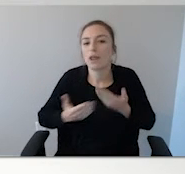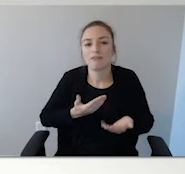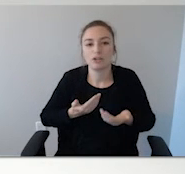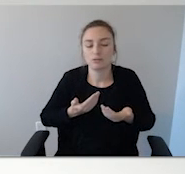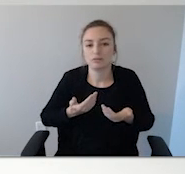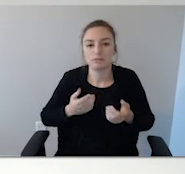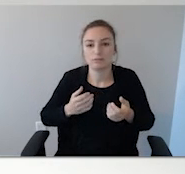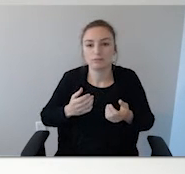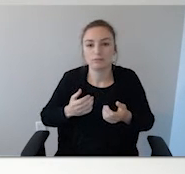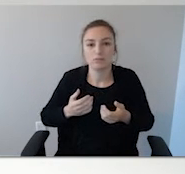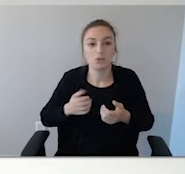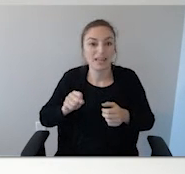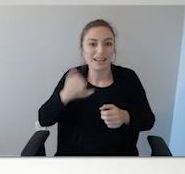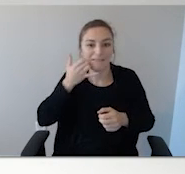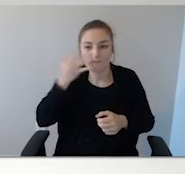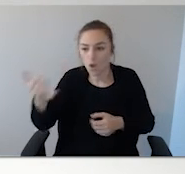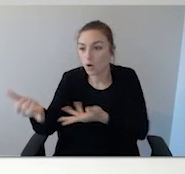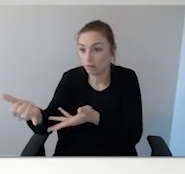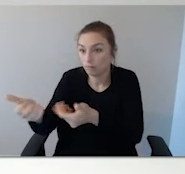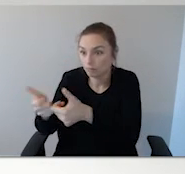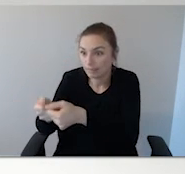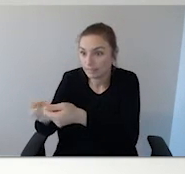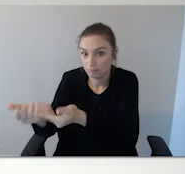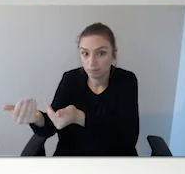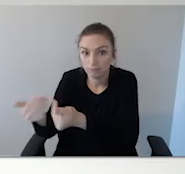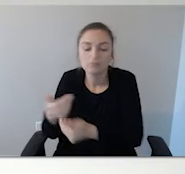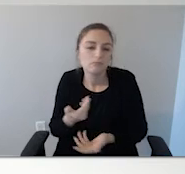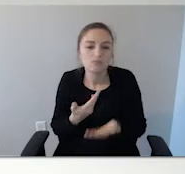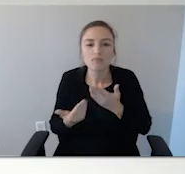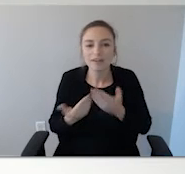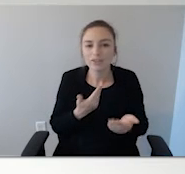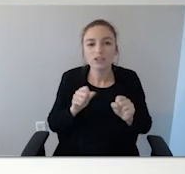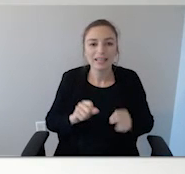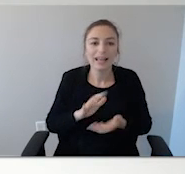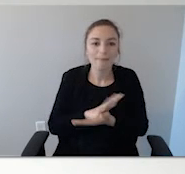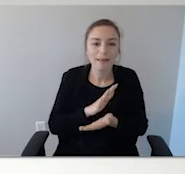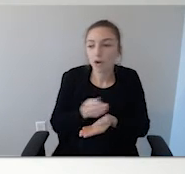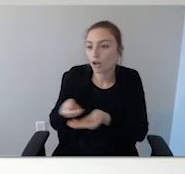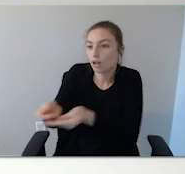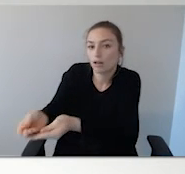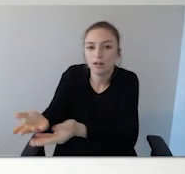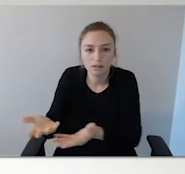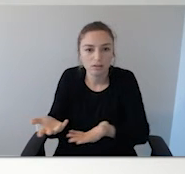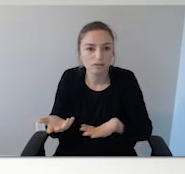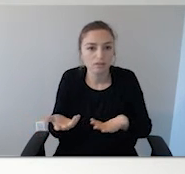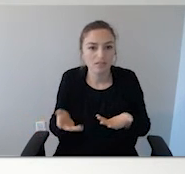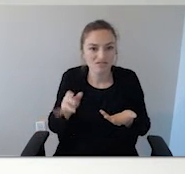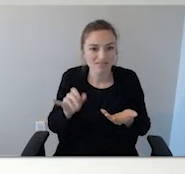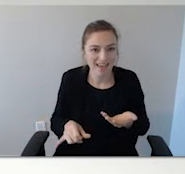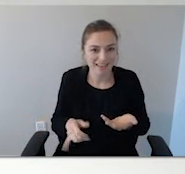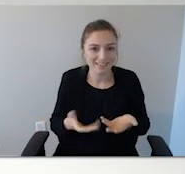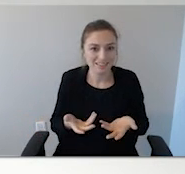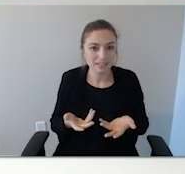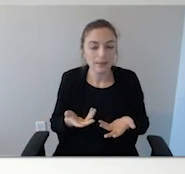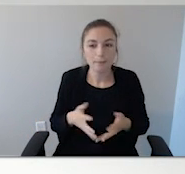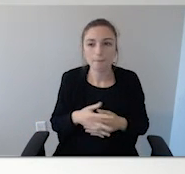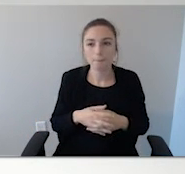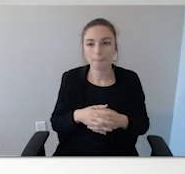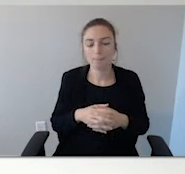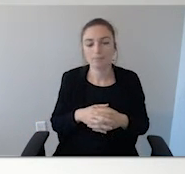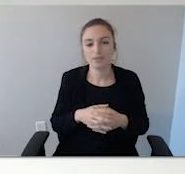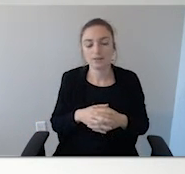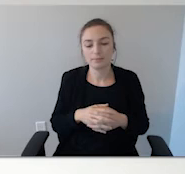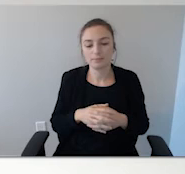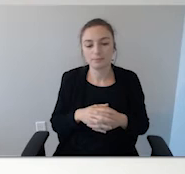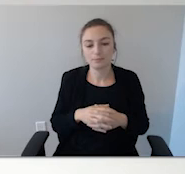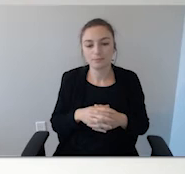write or give them a phone to type out a message on. Not necessarily to be sent, but at least the law enforcement officer would know who they were if they were able to type